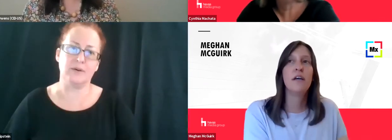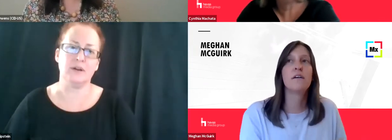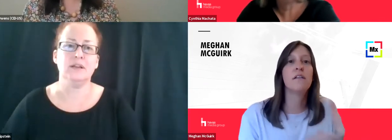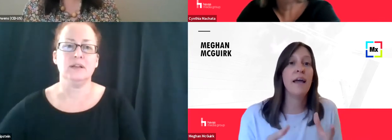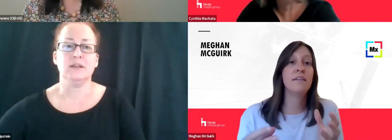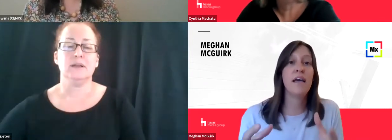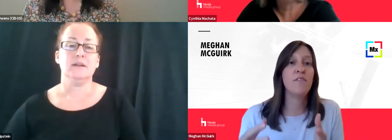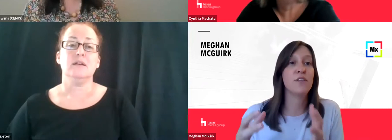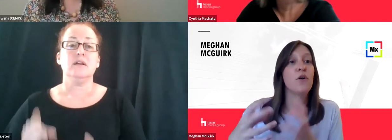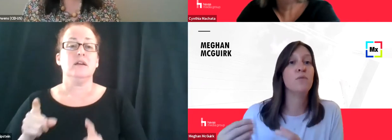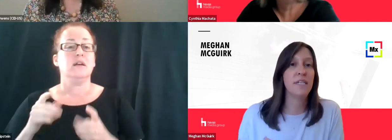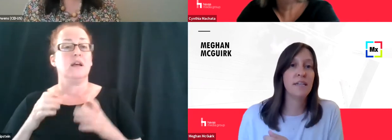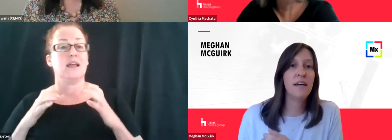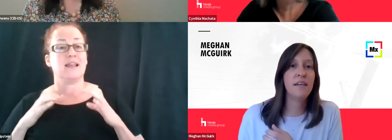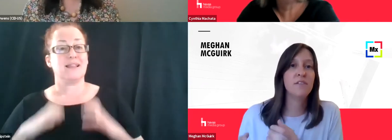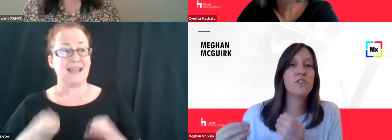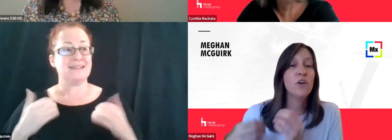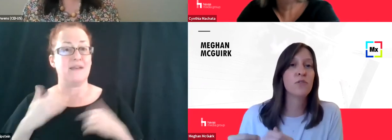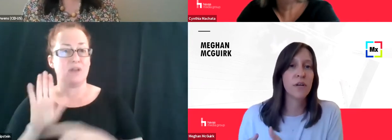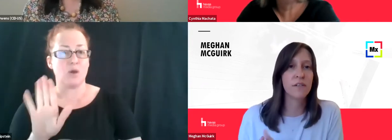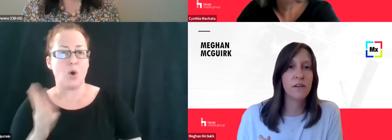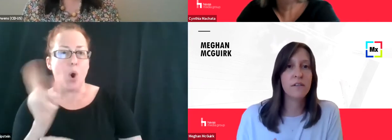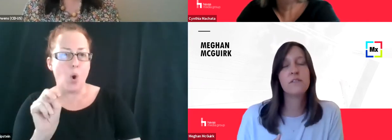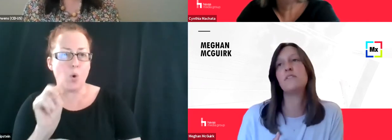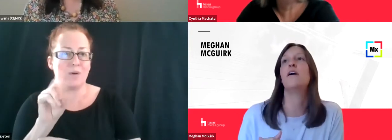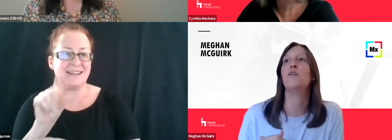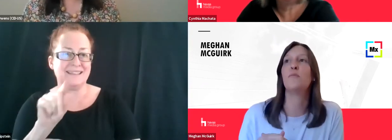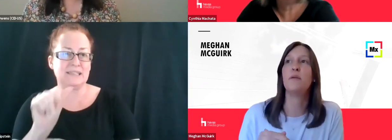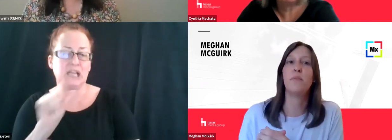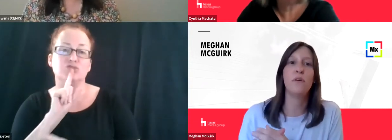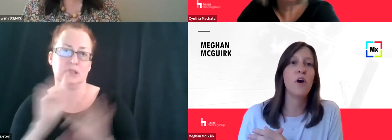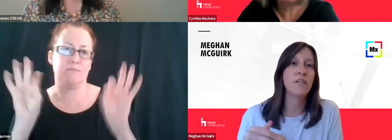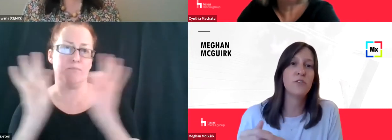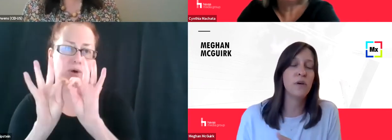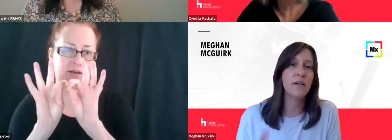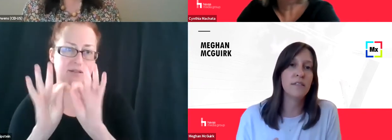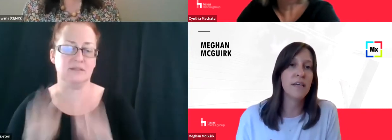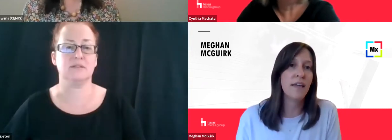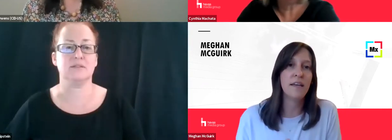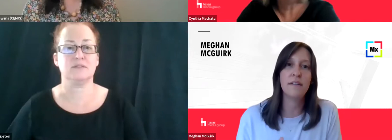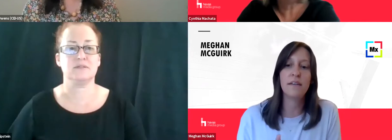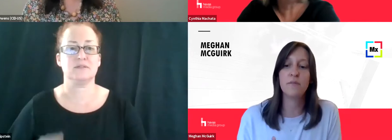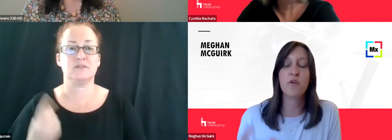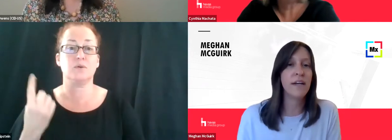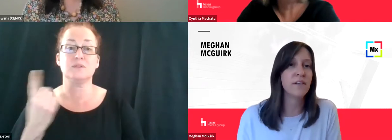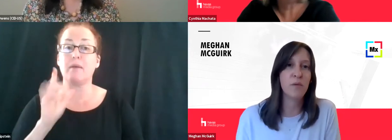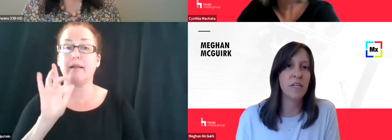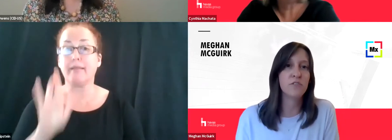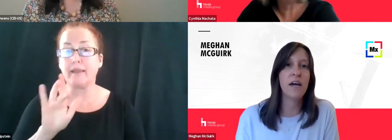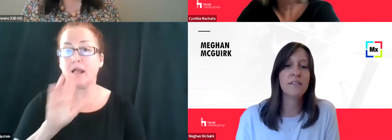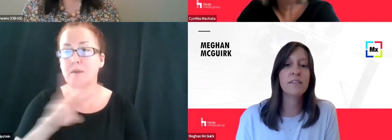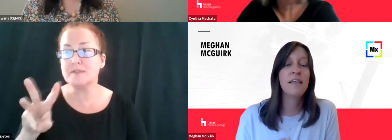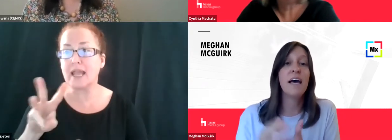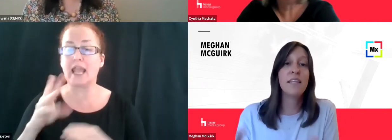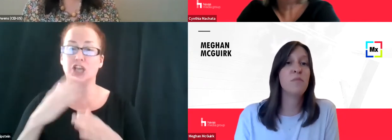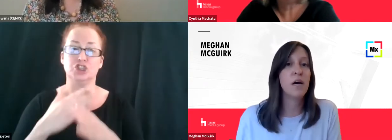earlier, clients having their own data is so critical. So people going to a site and, and providing their email